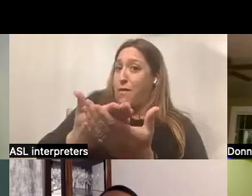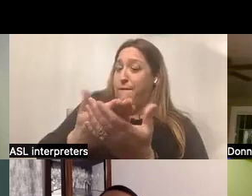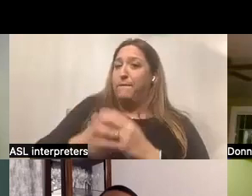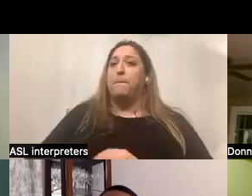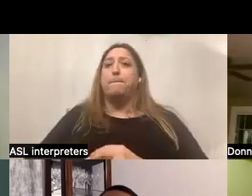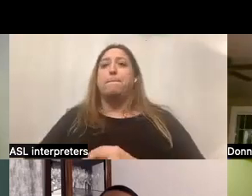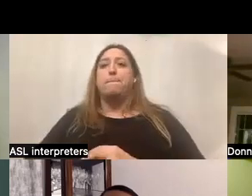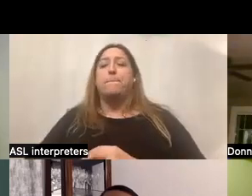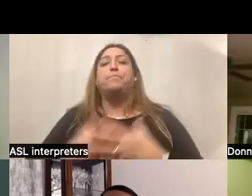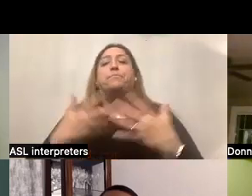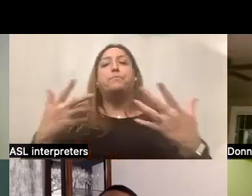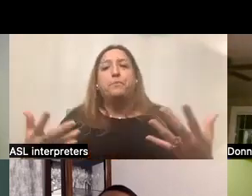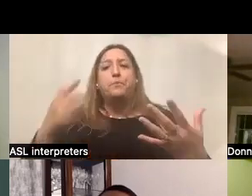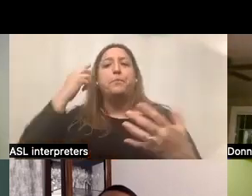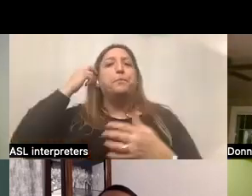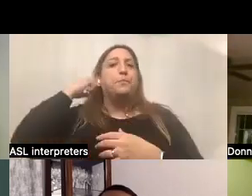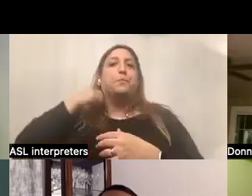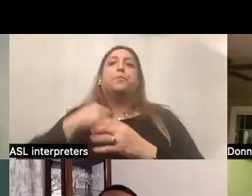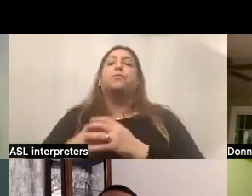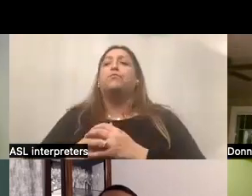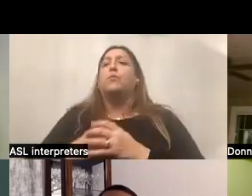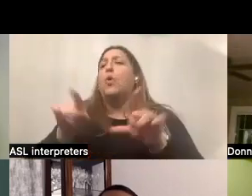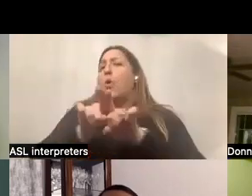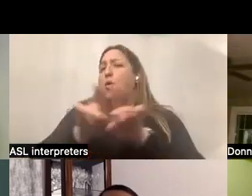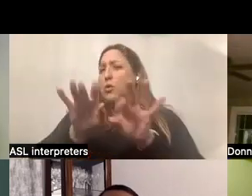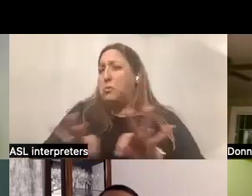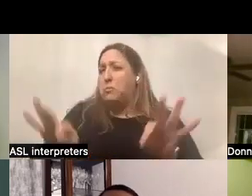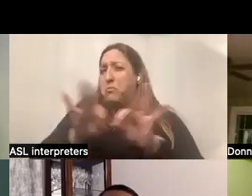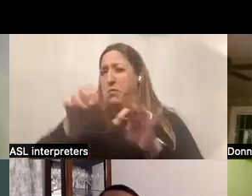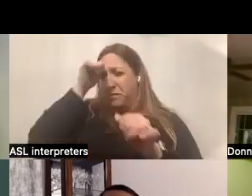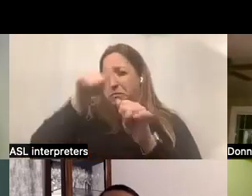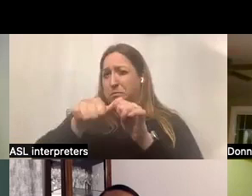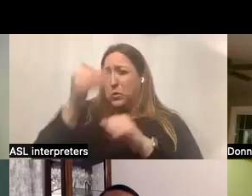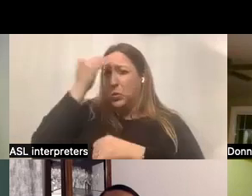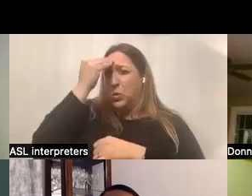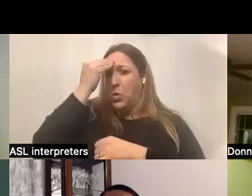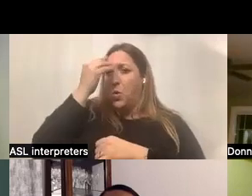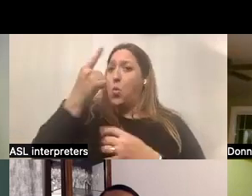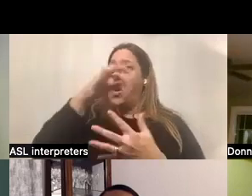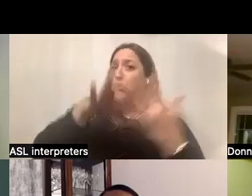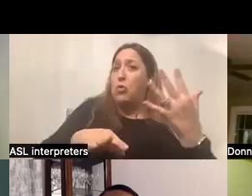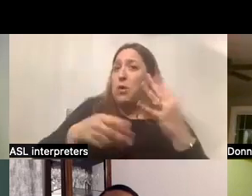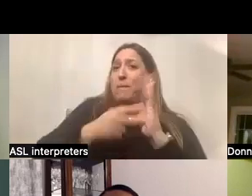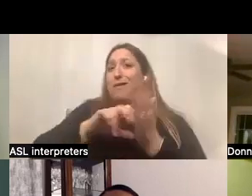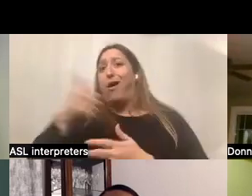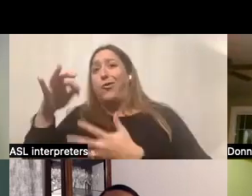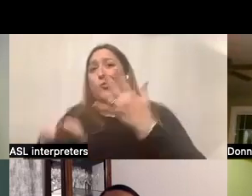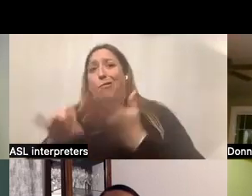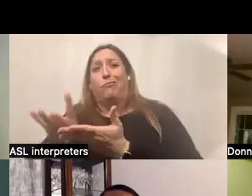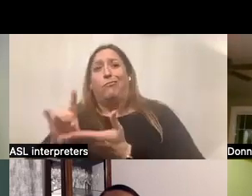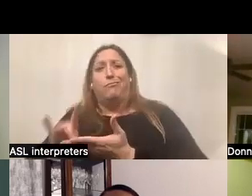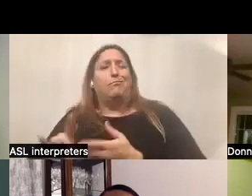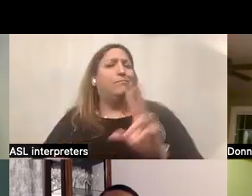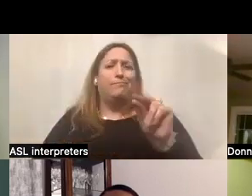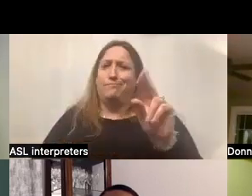So what's also important to know is that one choice doesn't rule out the other. And I'll share that in my